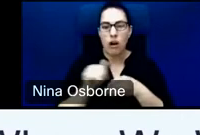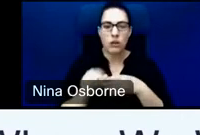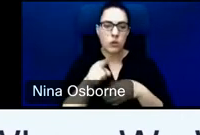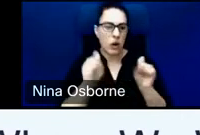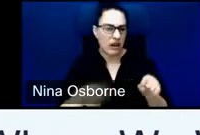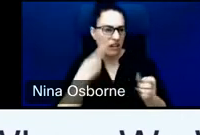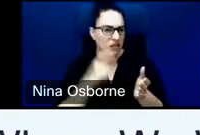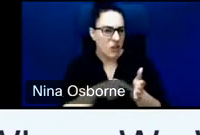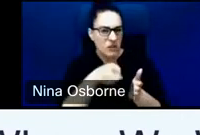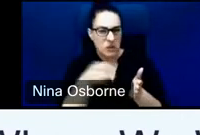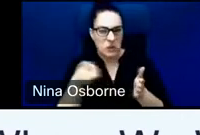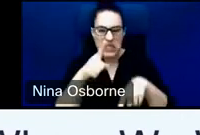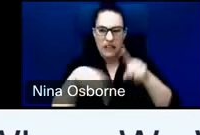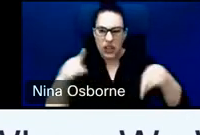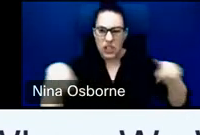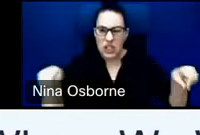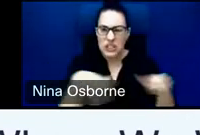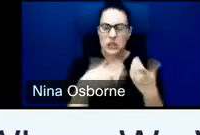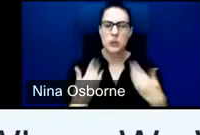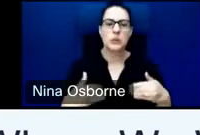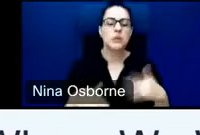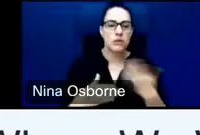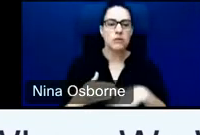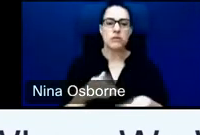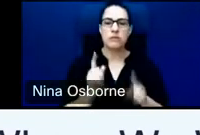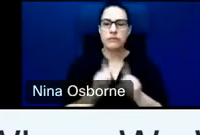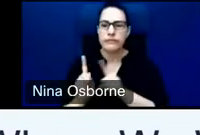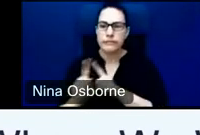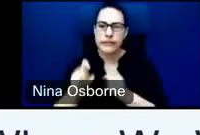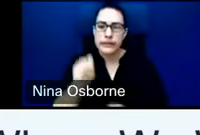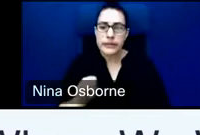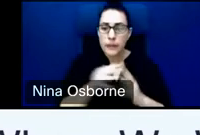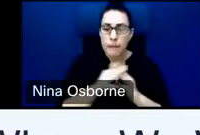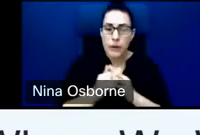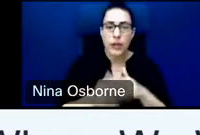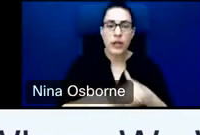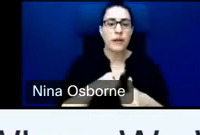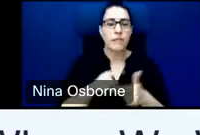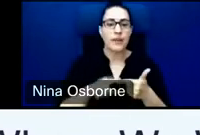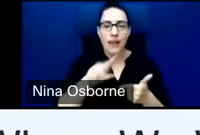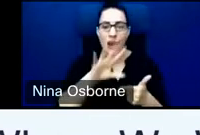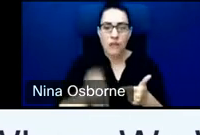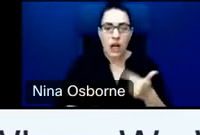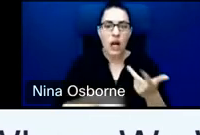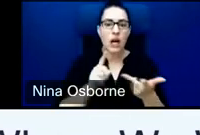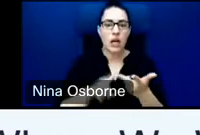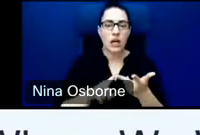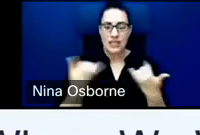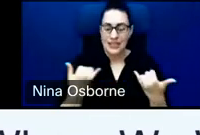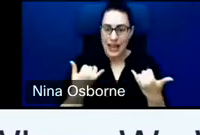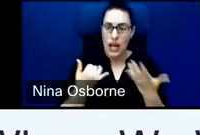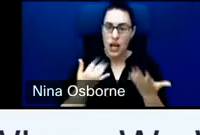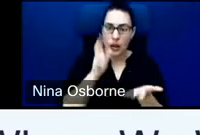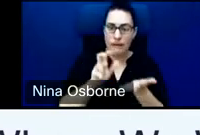quite a bit in Latin America and sub-Saharan Africa, but we also are continuing to invest in Indo-Pacific and Eurasia.